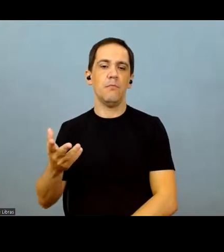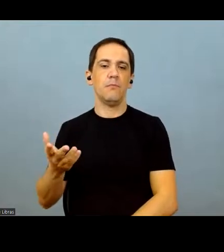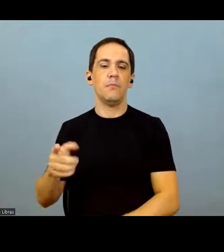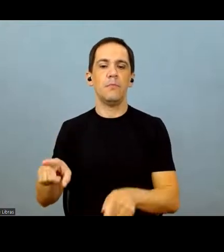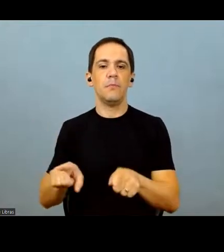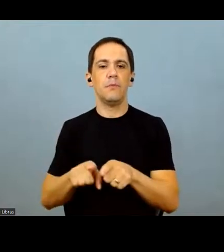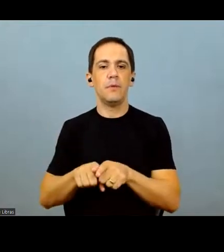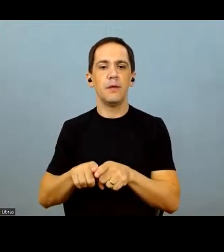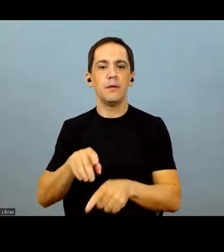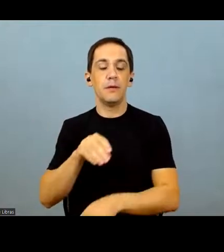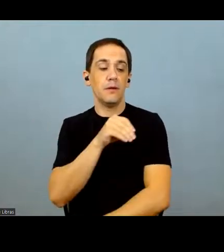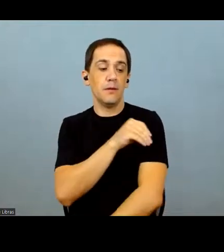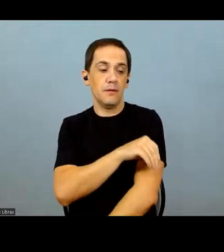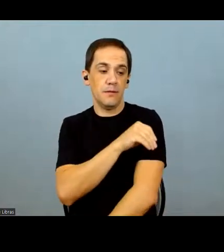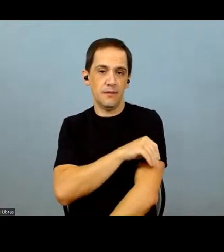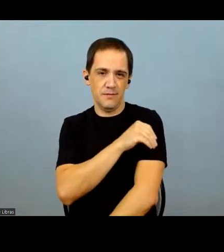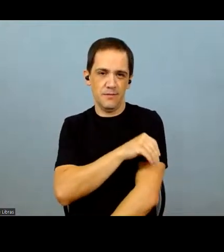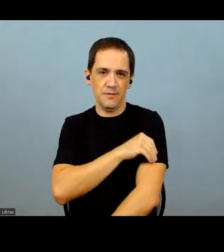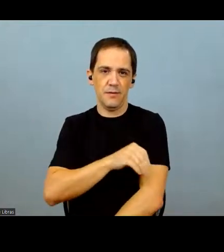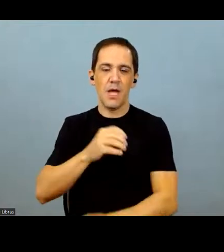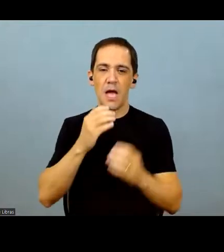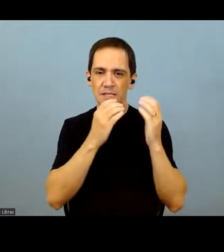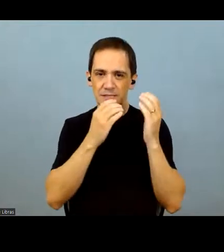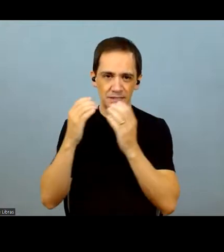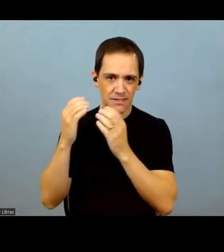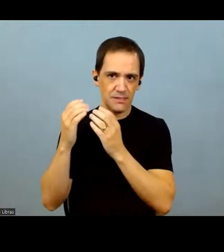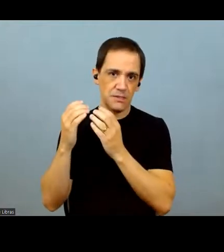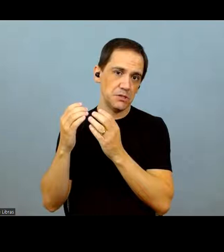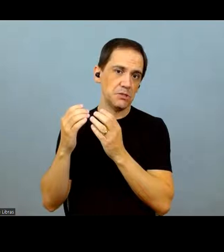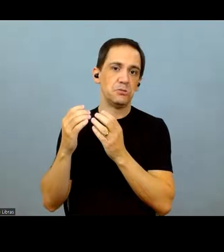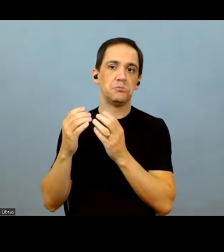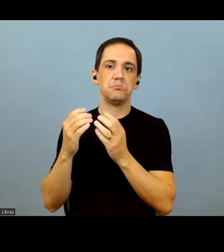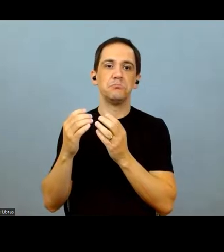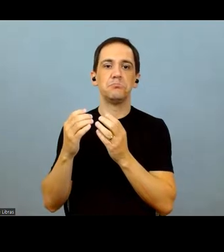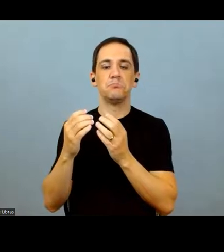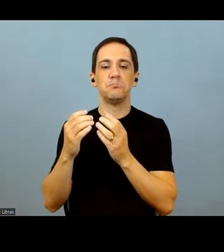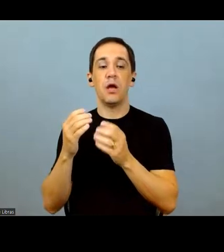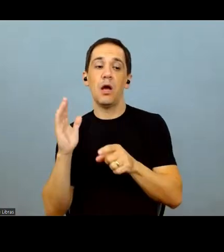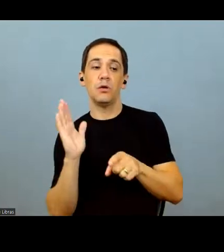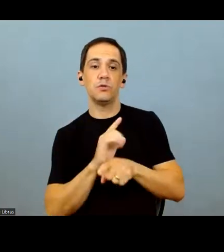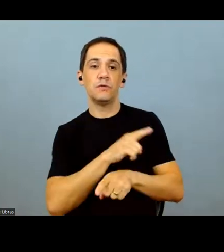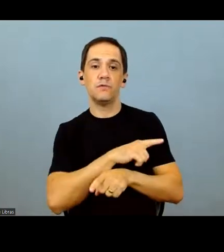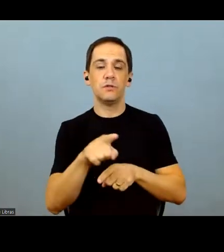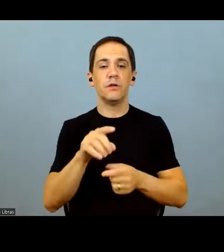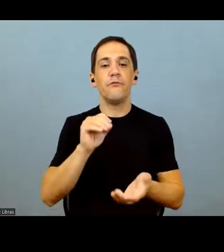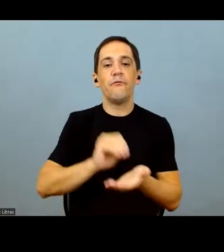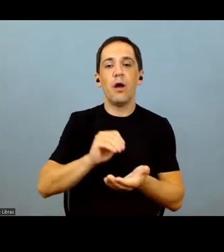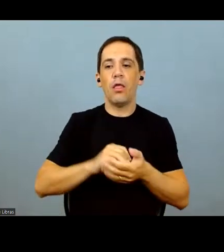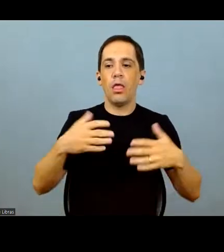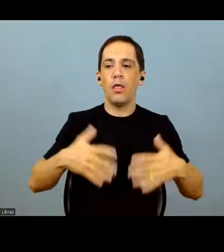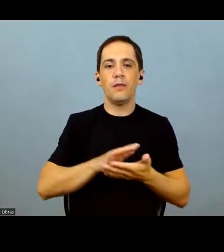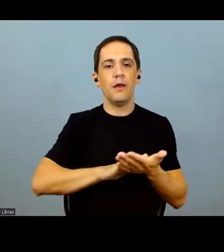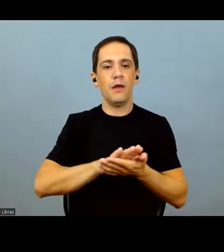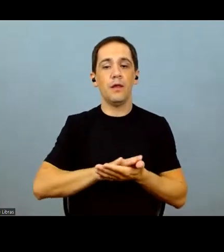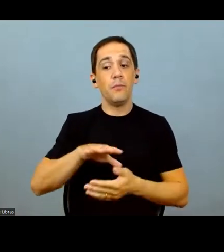make corn-based ethanol? Because one of the difficulties there is to have